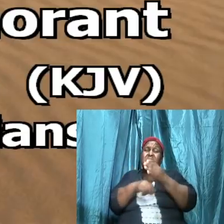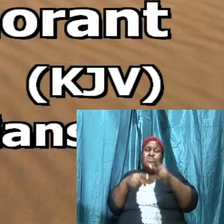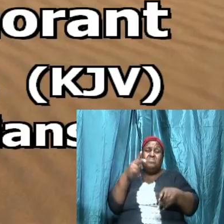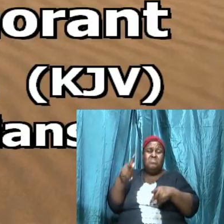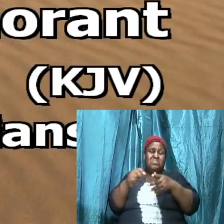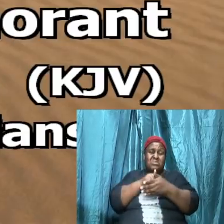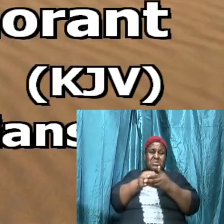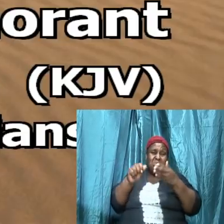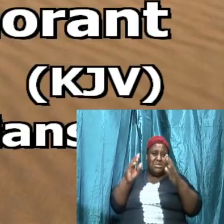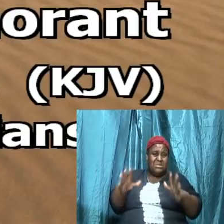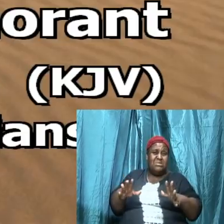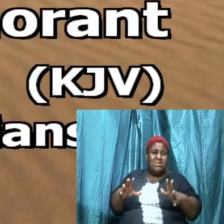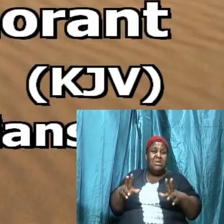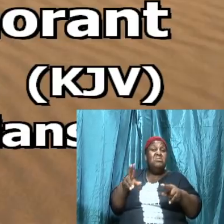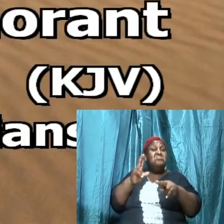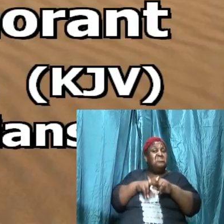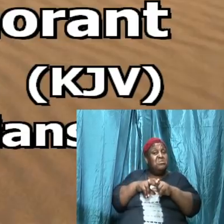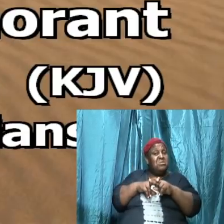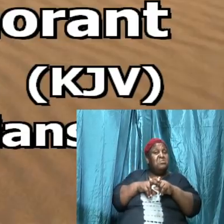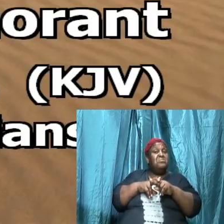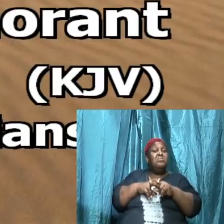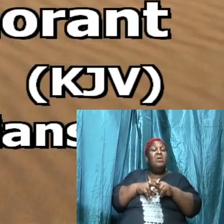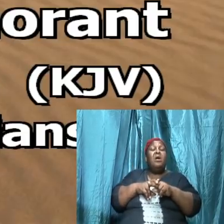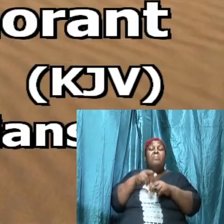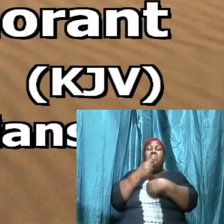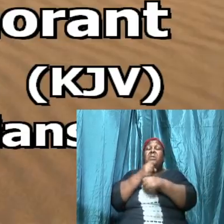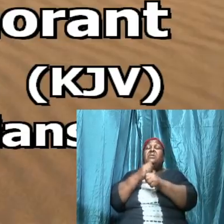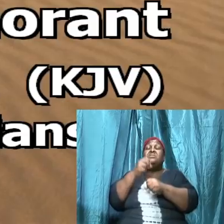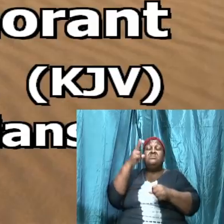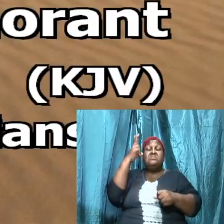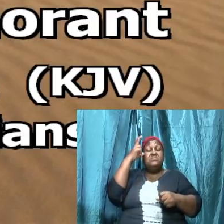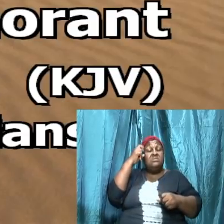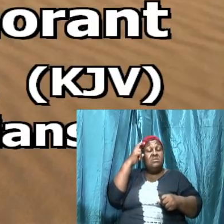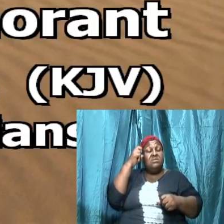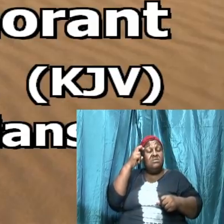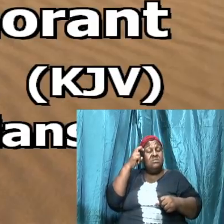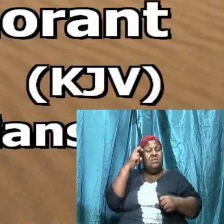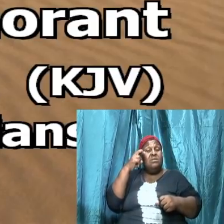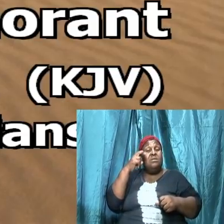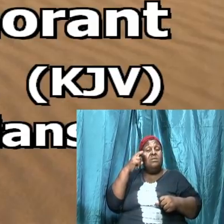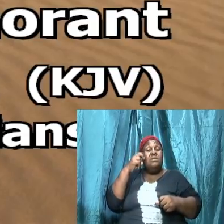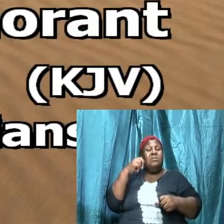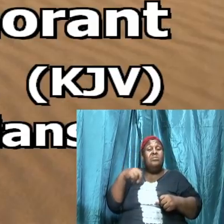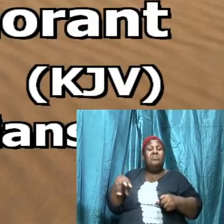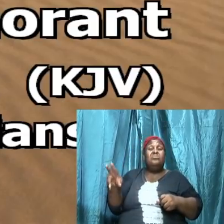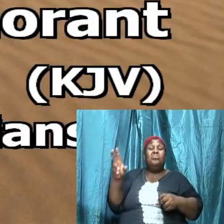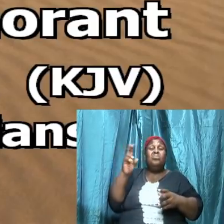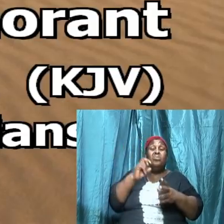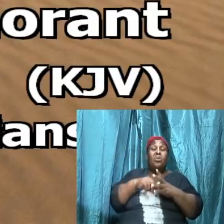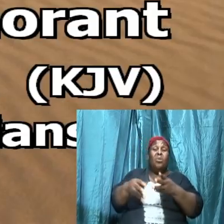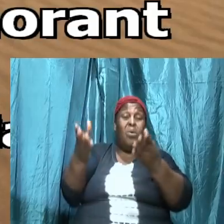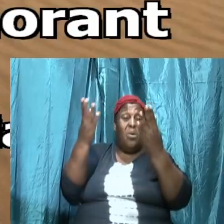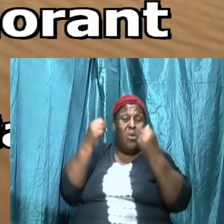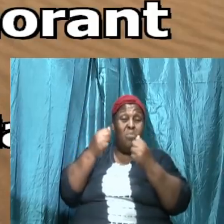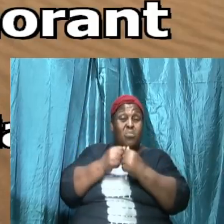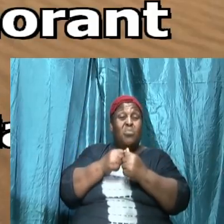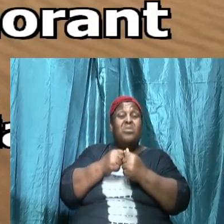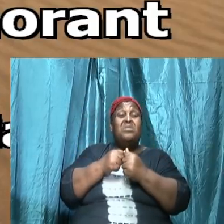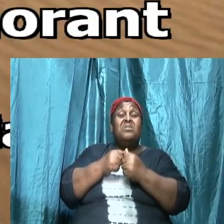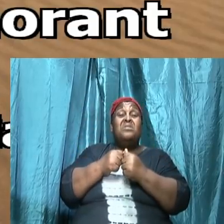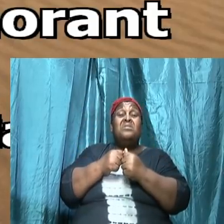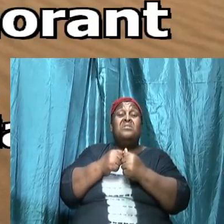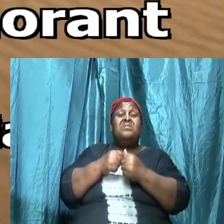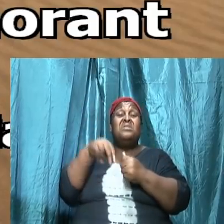and have allowed Satan to bypass and come with his devices